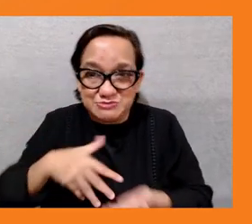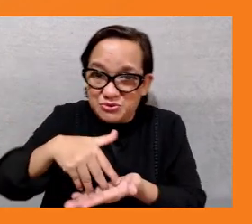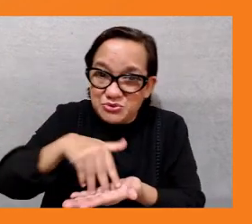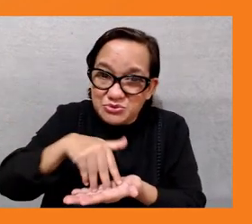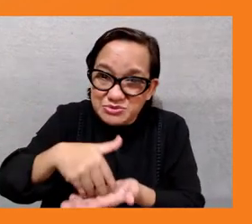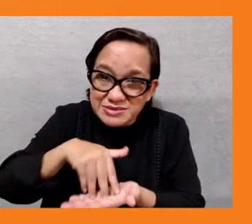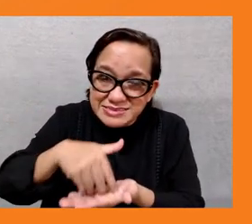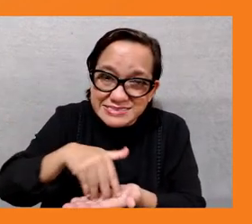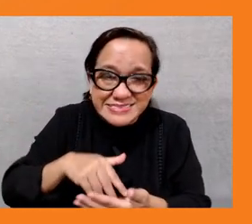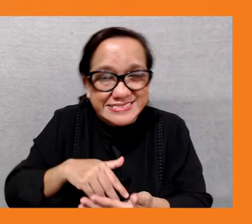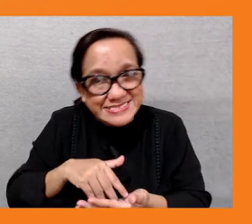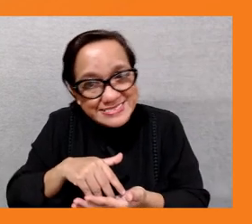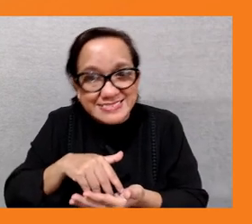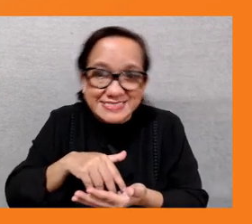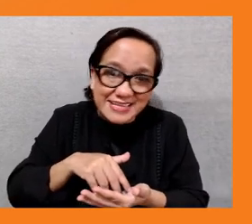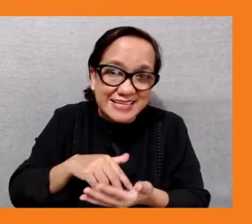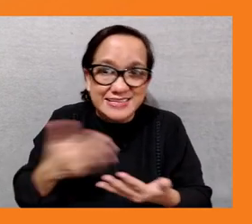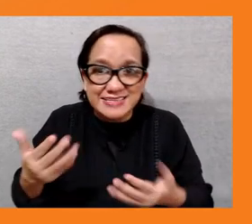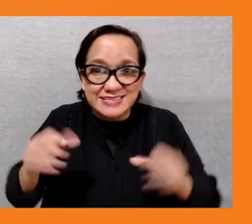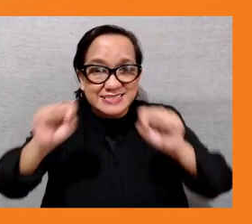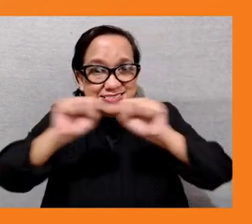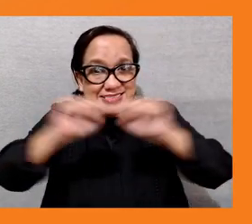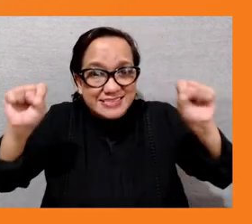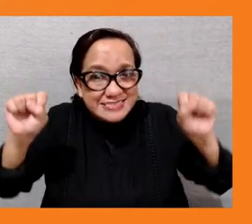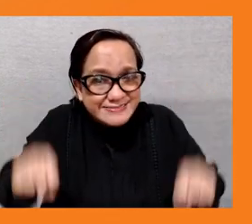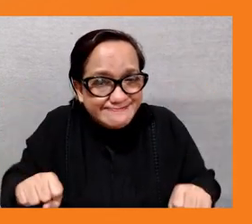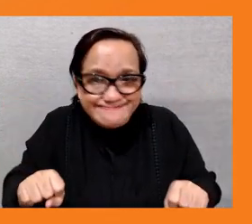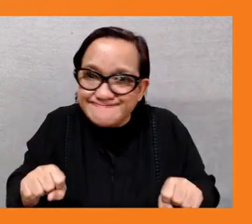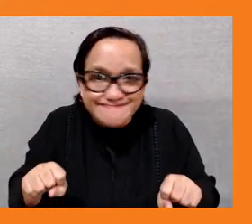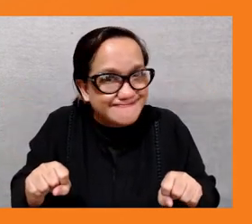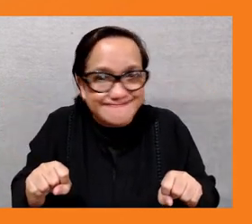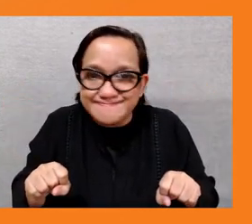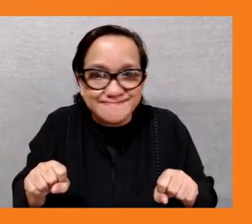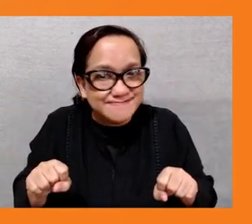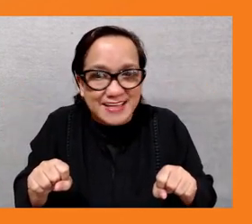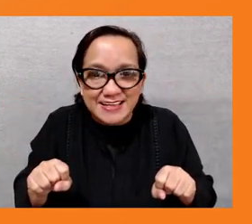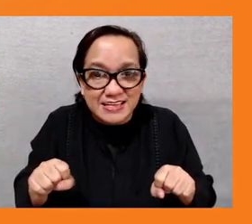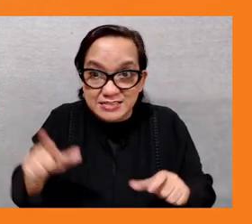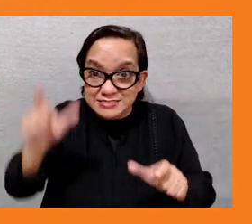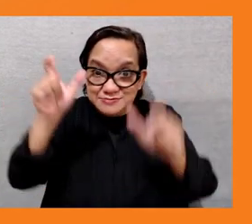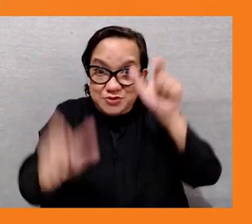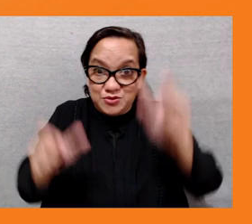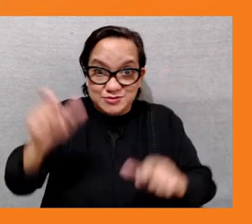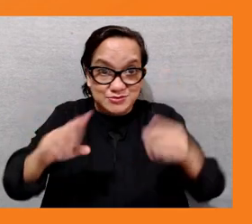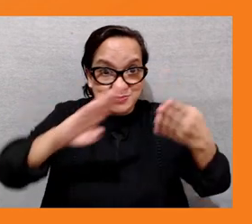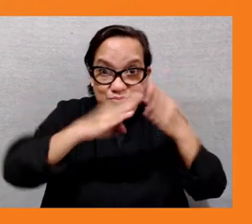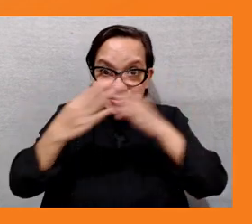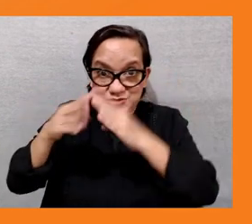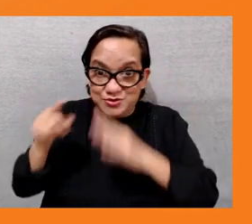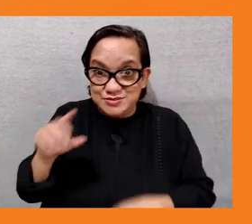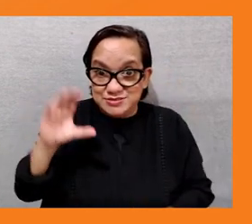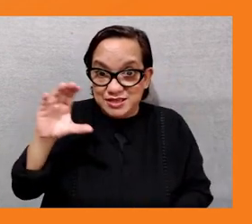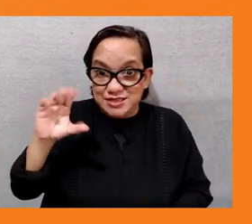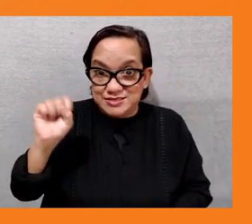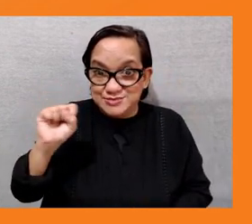that we have in timor-lessed many local civil society organizations in timor-lessed still have the minimal capacity